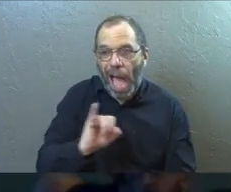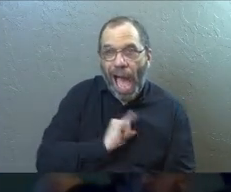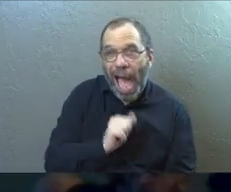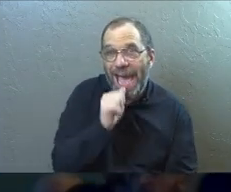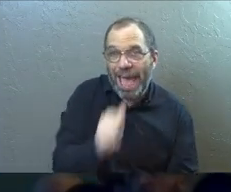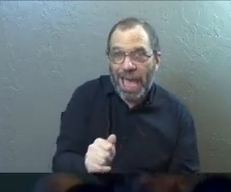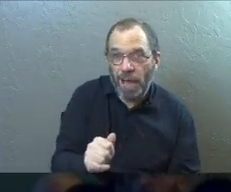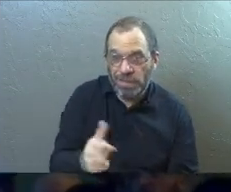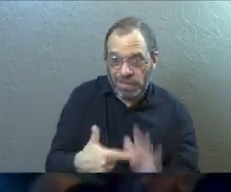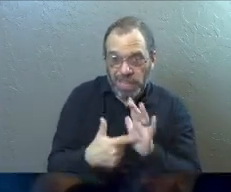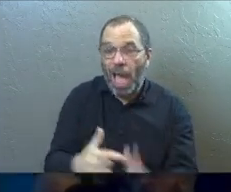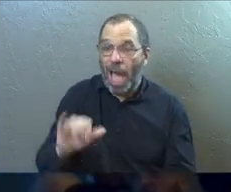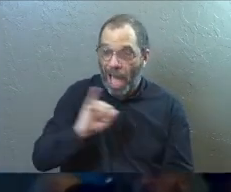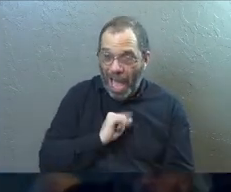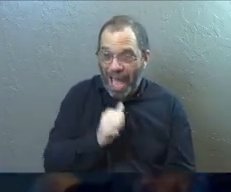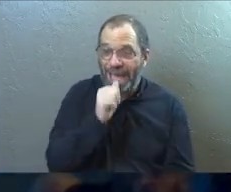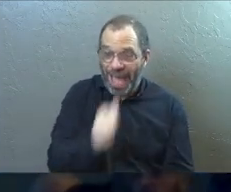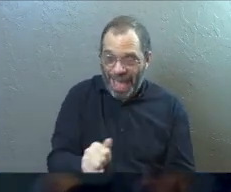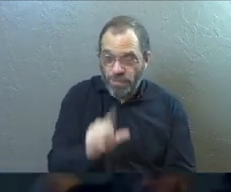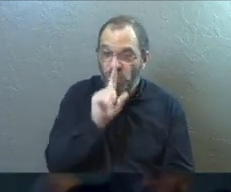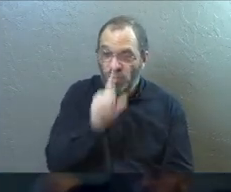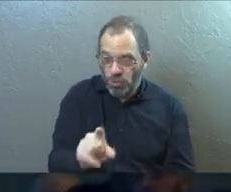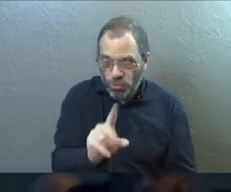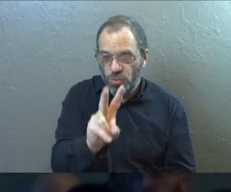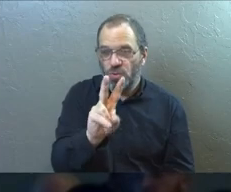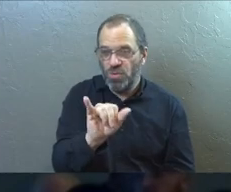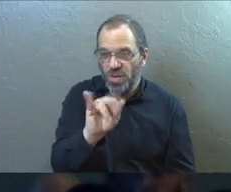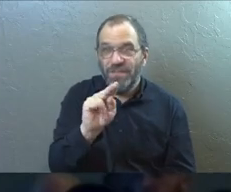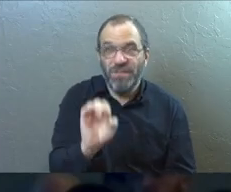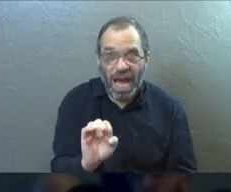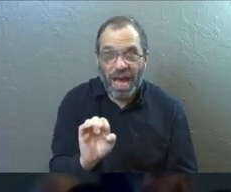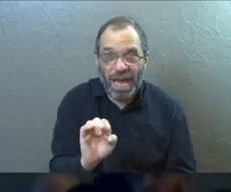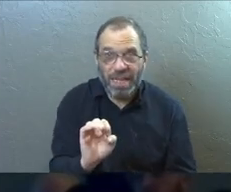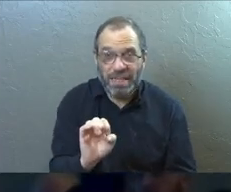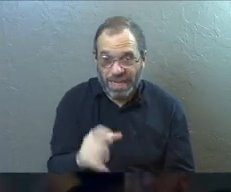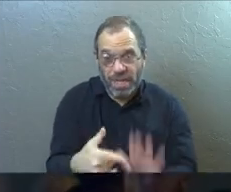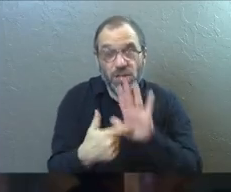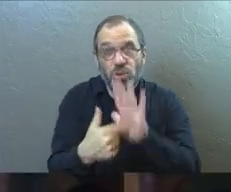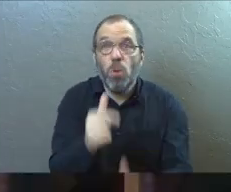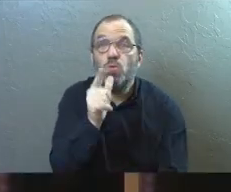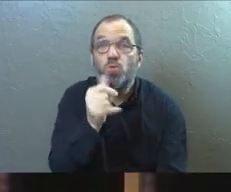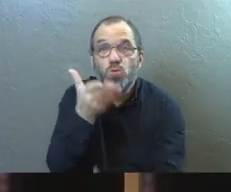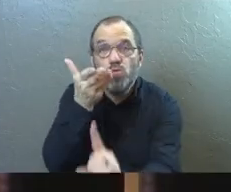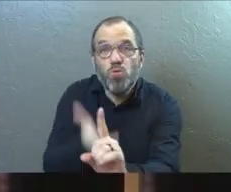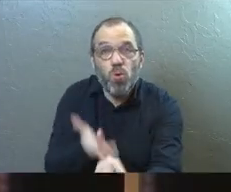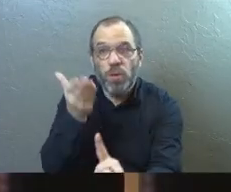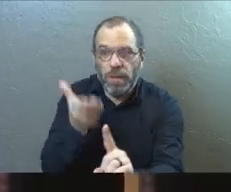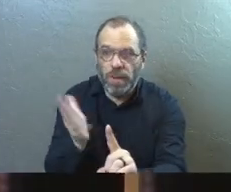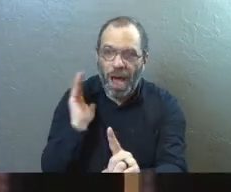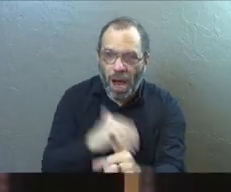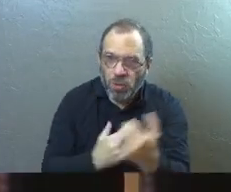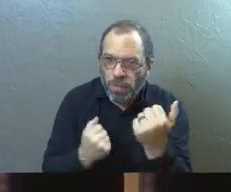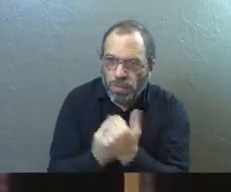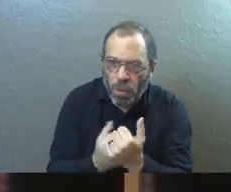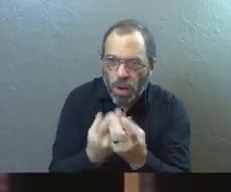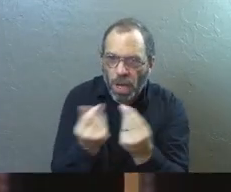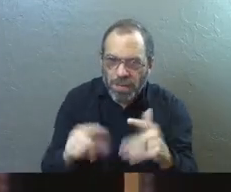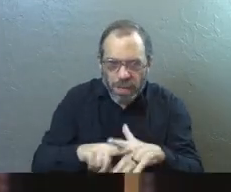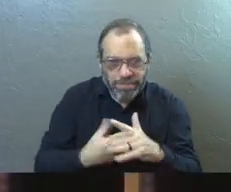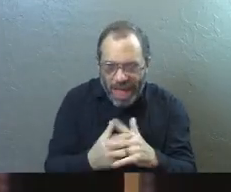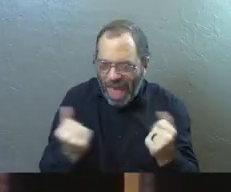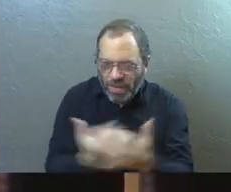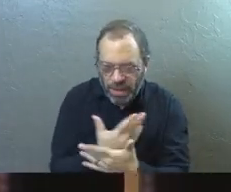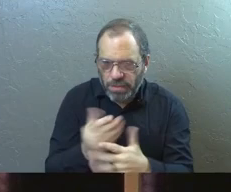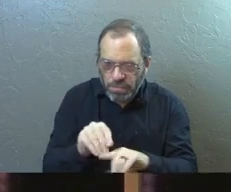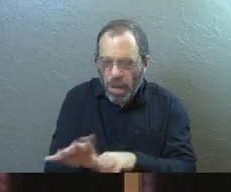He reveals God, right? By saying, I am the true vine. He's showing us who he is. Our sustenance. Our support. Our